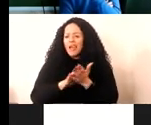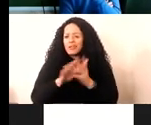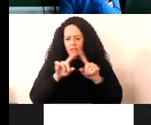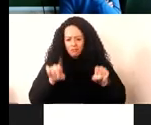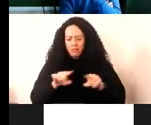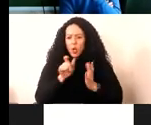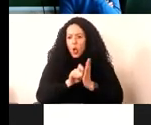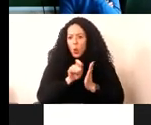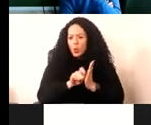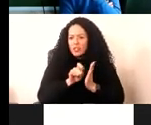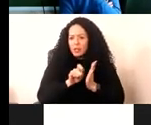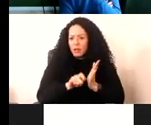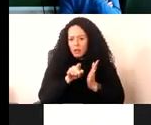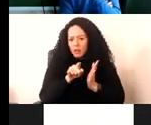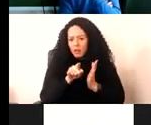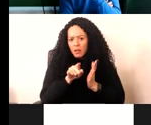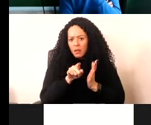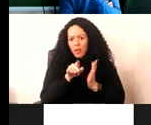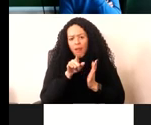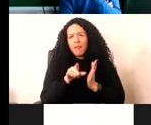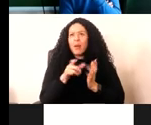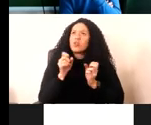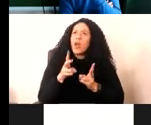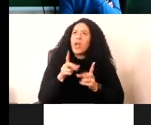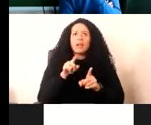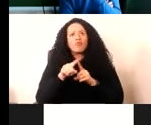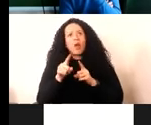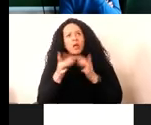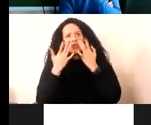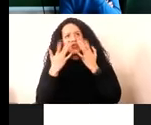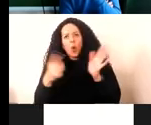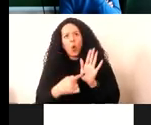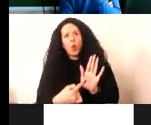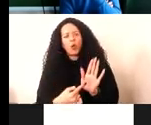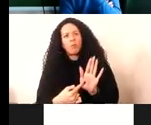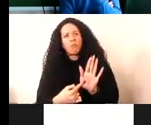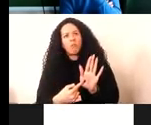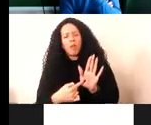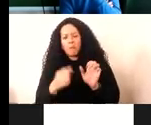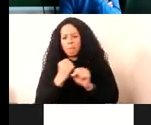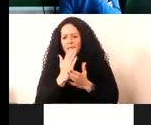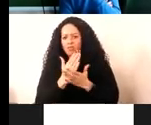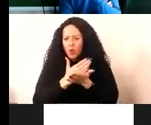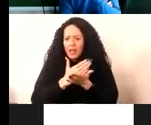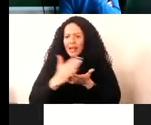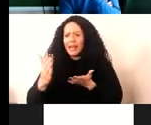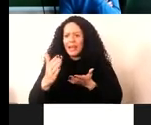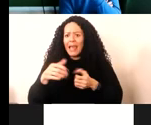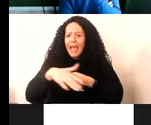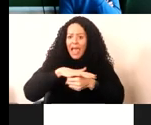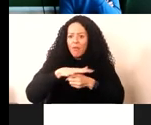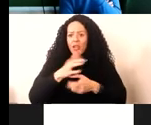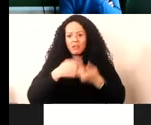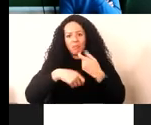notes was a way of trying to highlight and make clear areas where we've either simplified